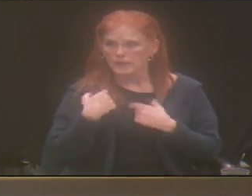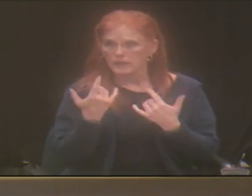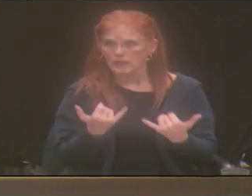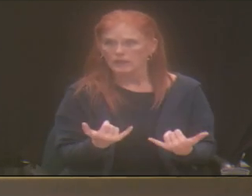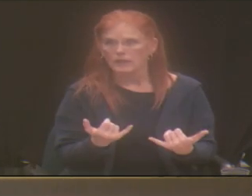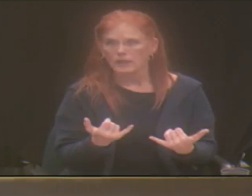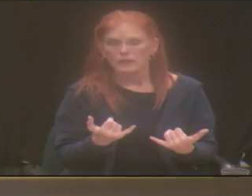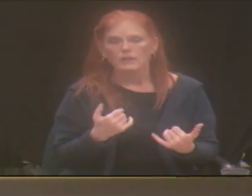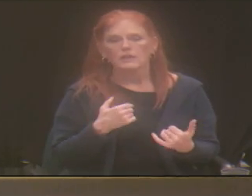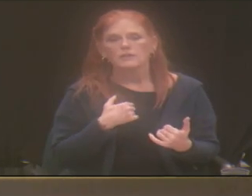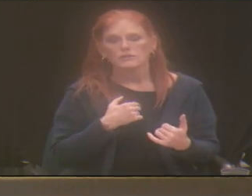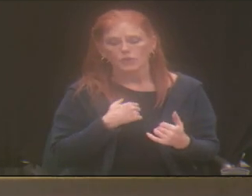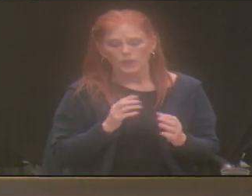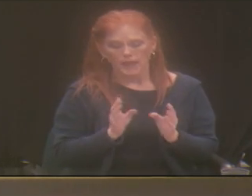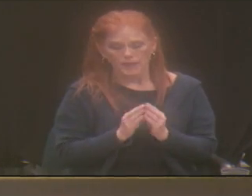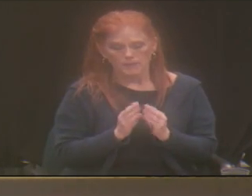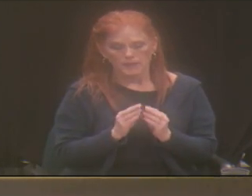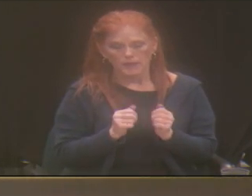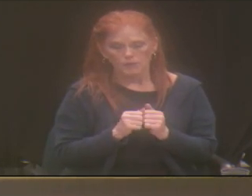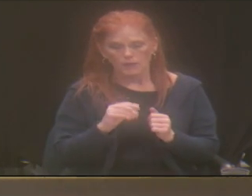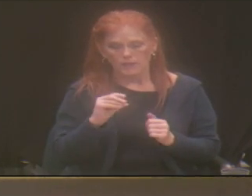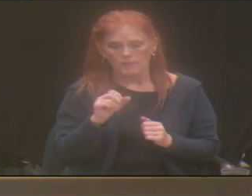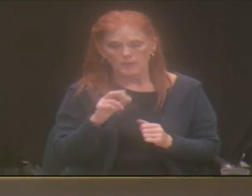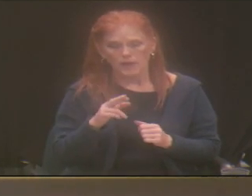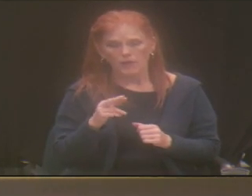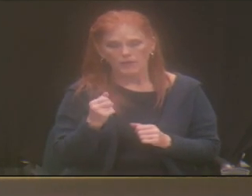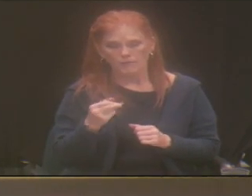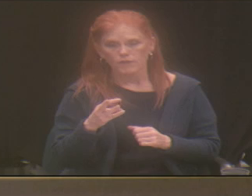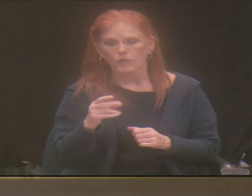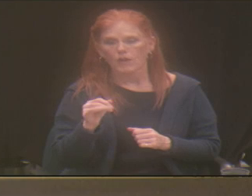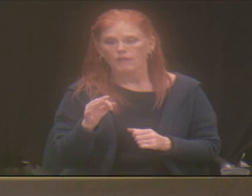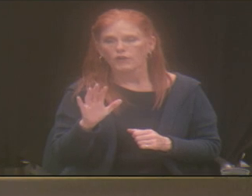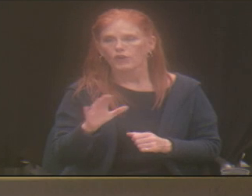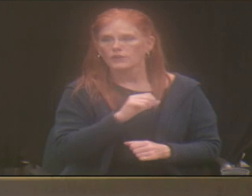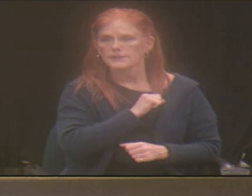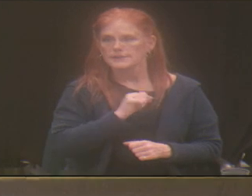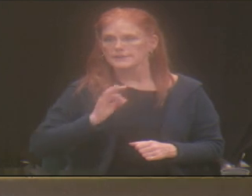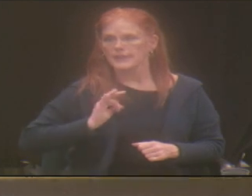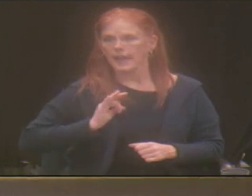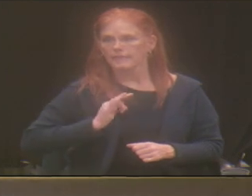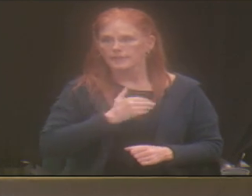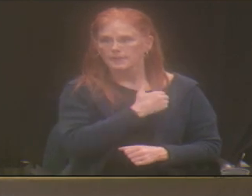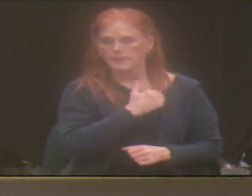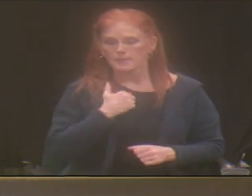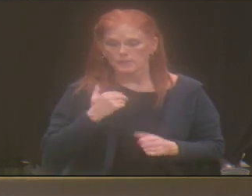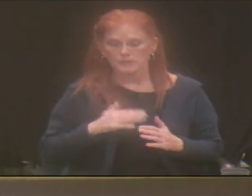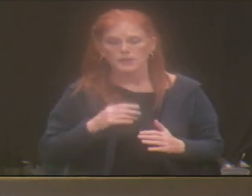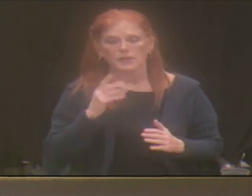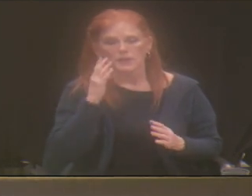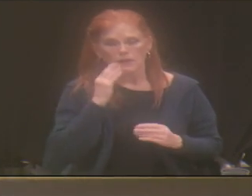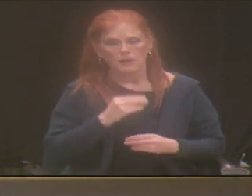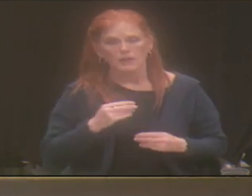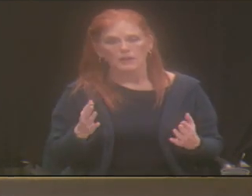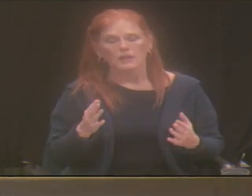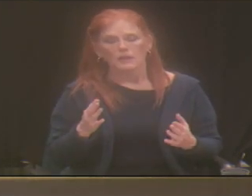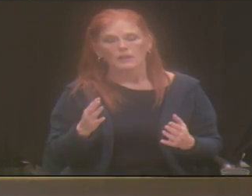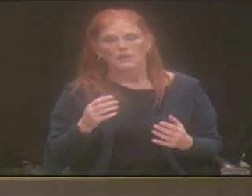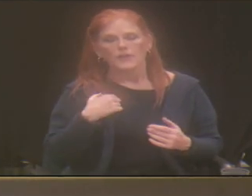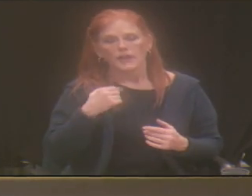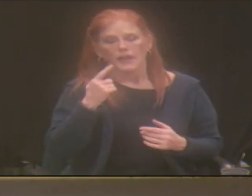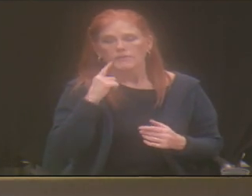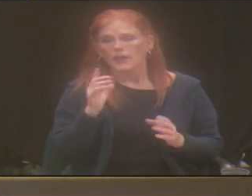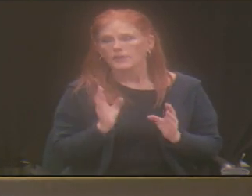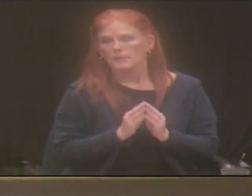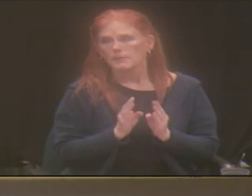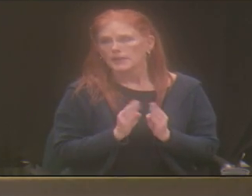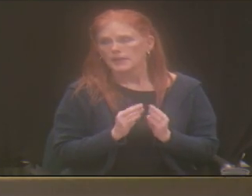We met with the mayor and several of her staff members. I can only say that I thought that the meeting went